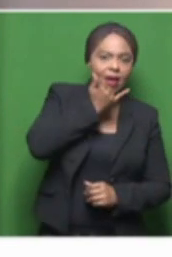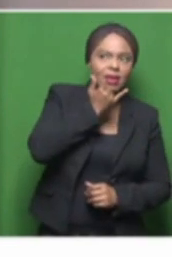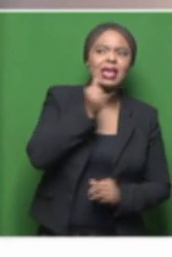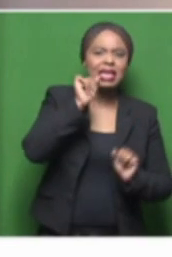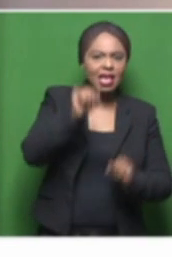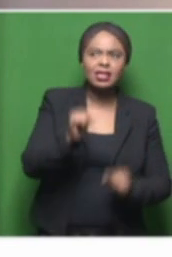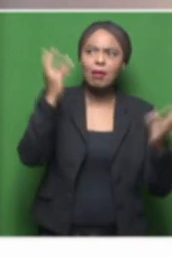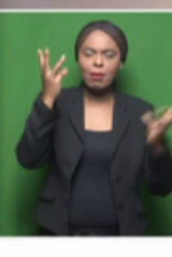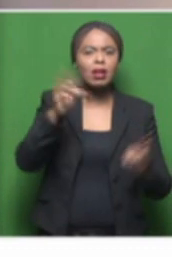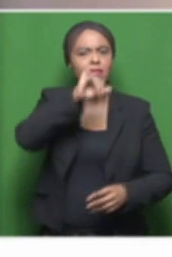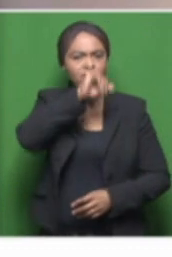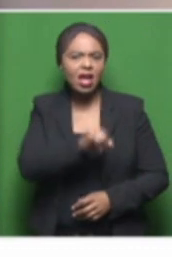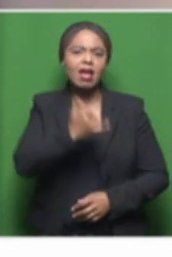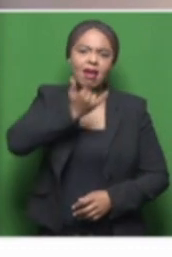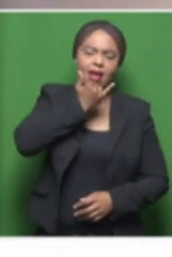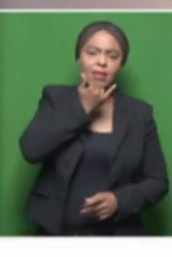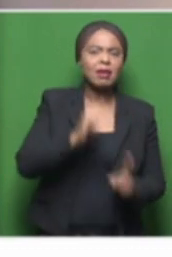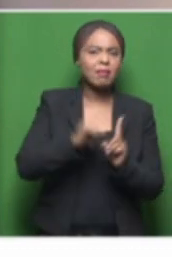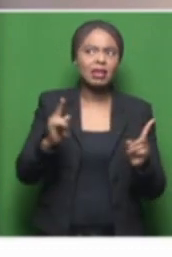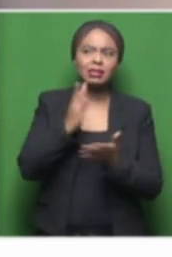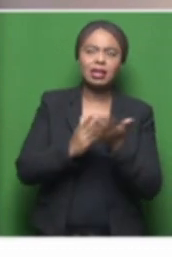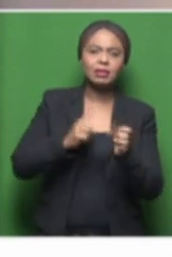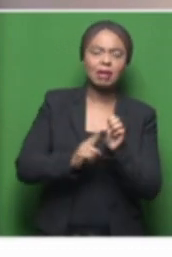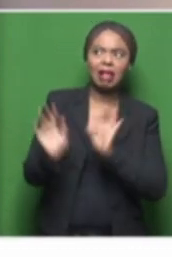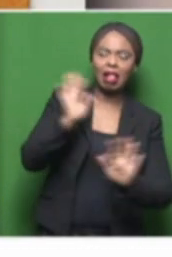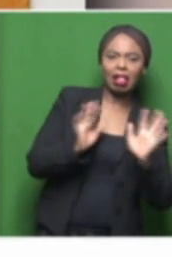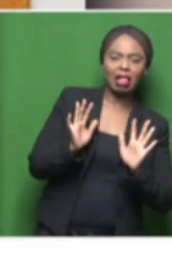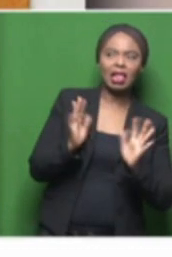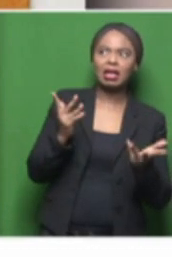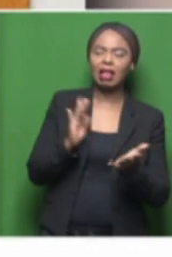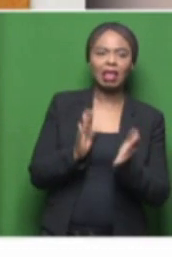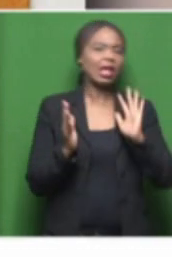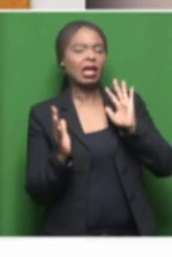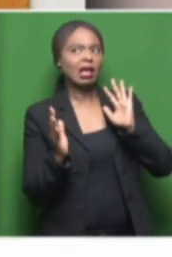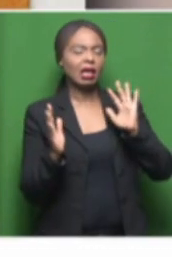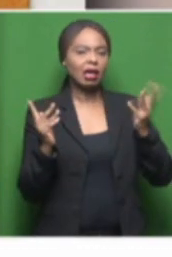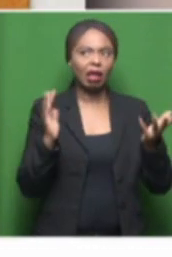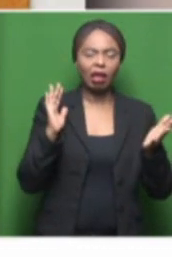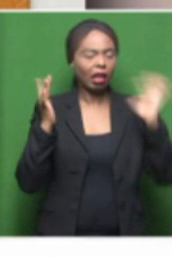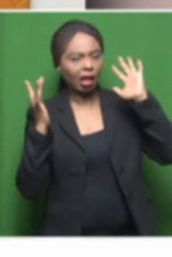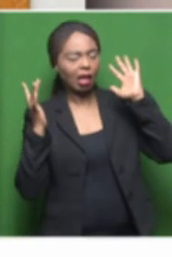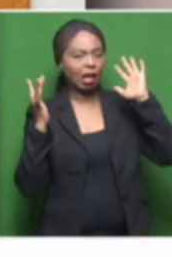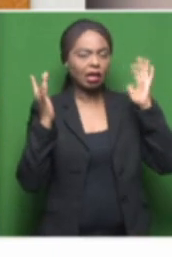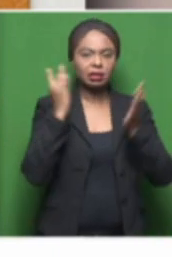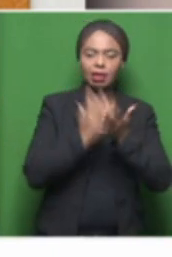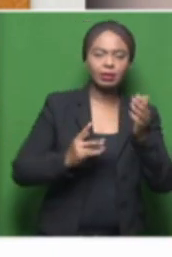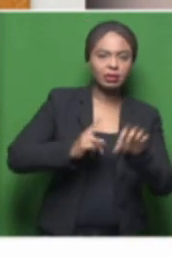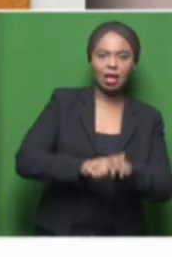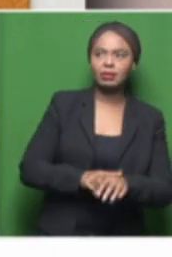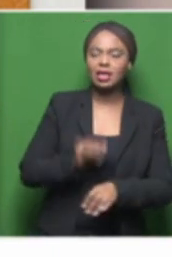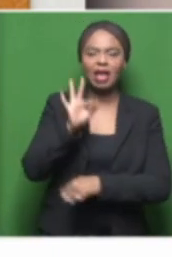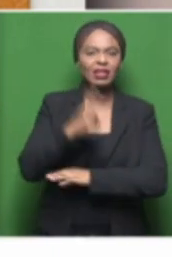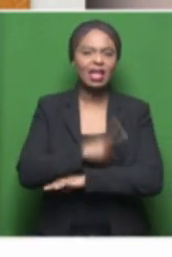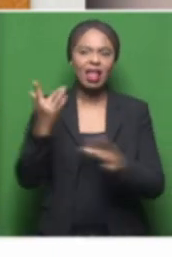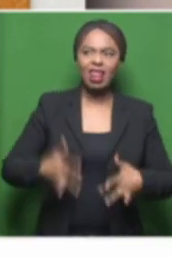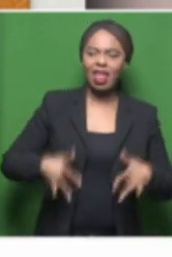by, you know, you know, we just get a little distracted by our daily lives